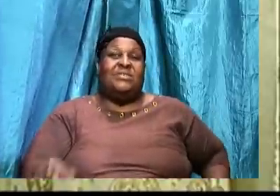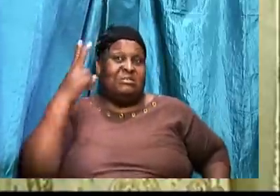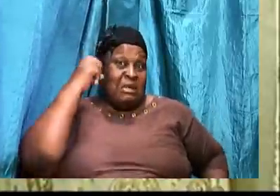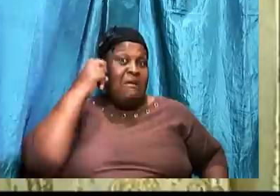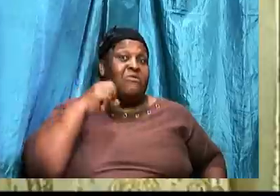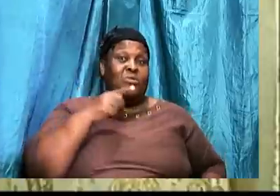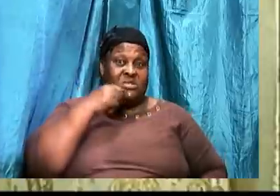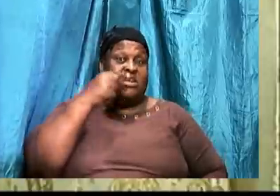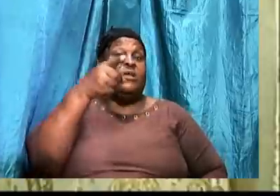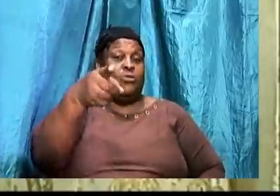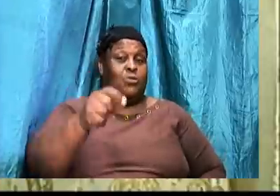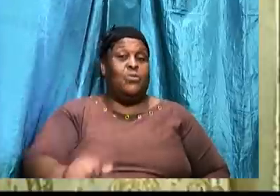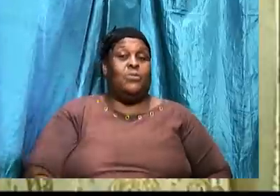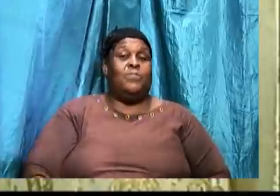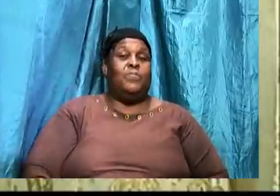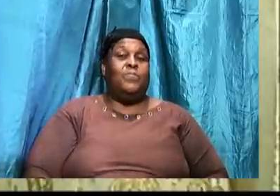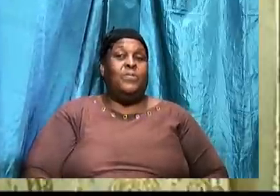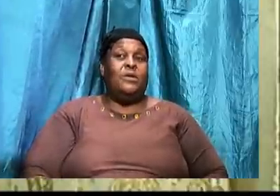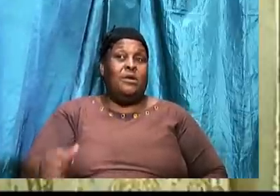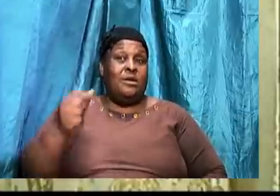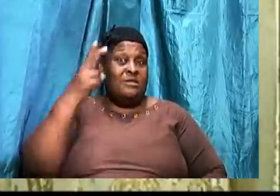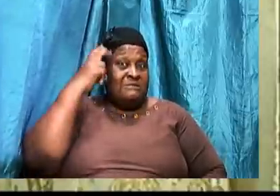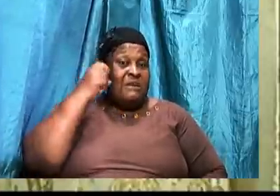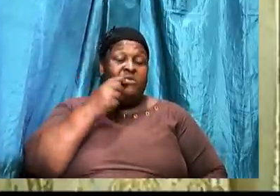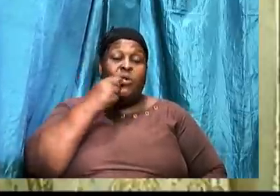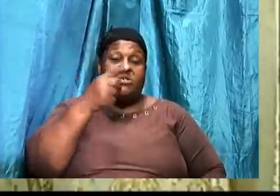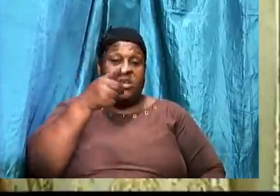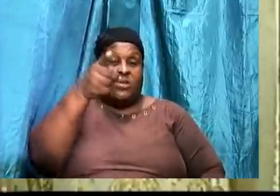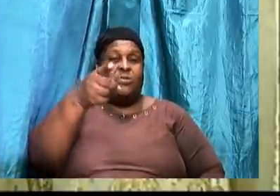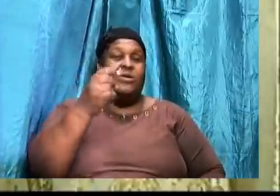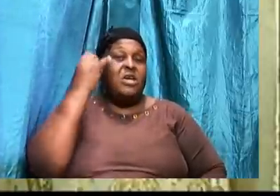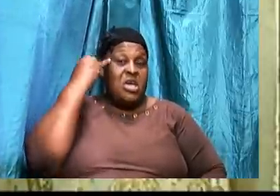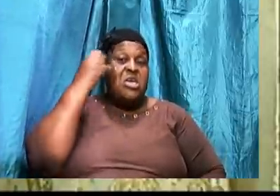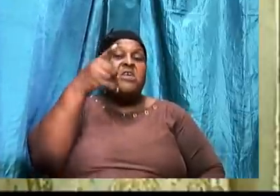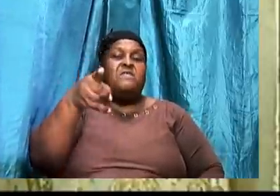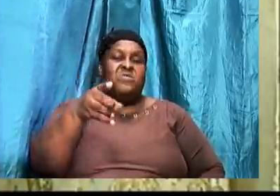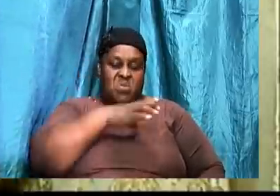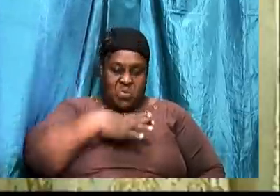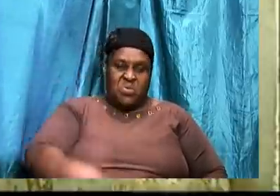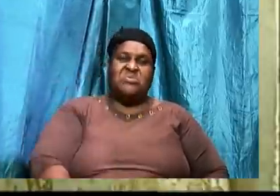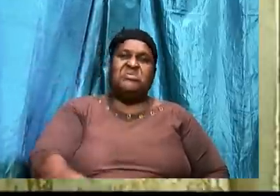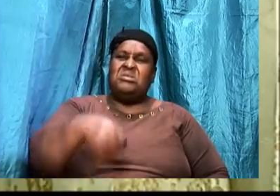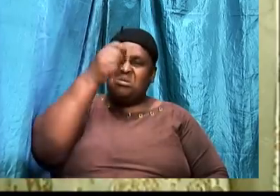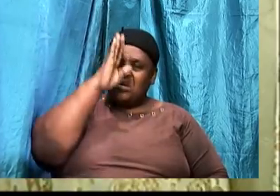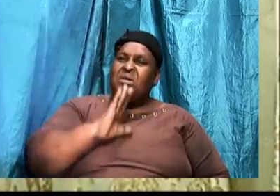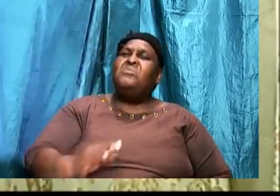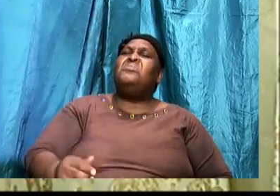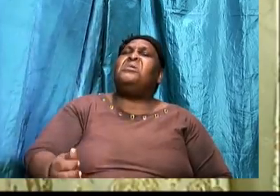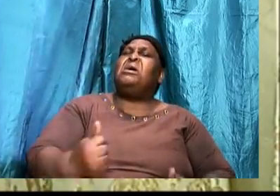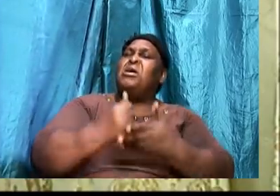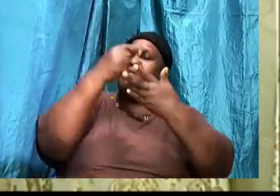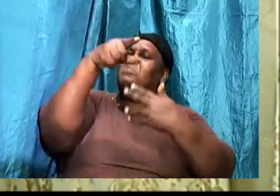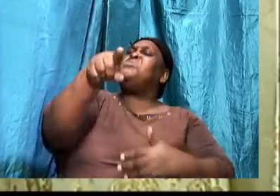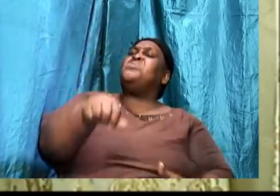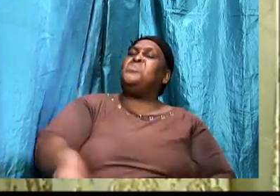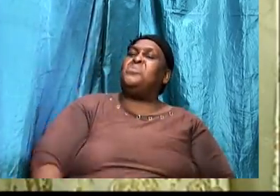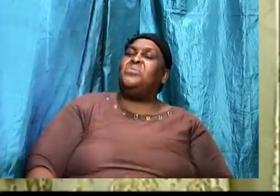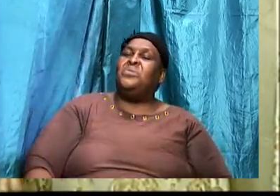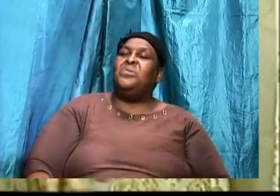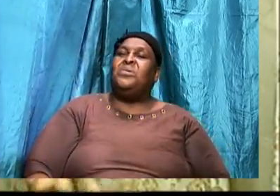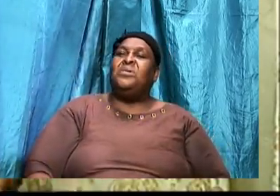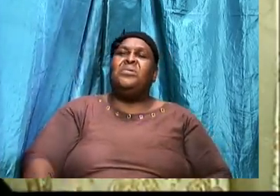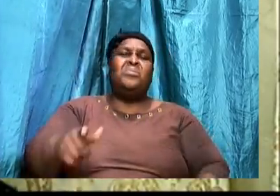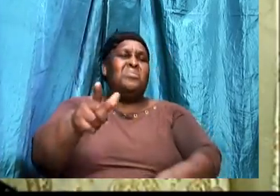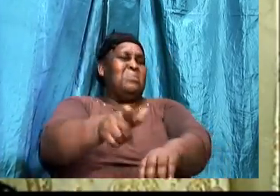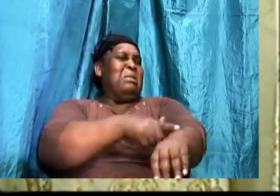If you were actually a Christian. God would have stepped in and delivered you. Long time. Look how long you are going